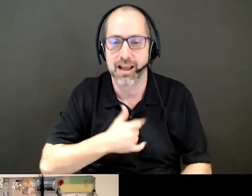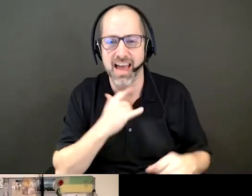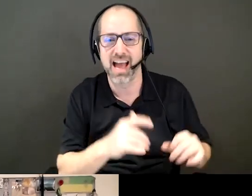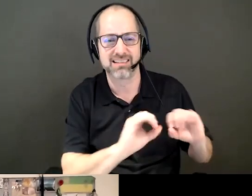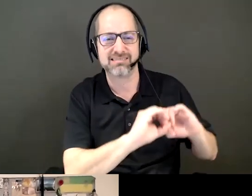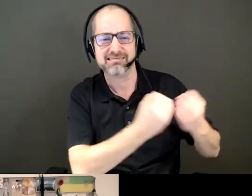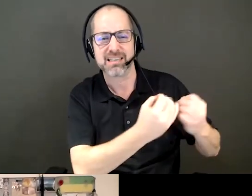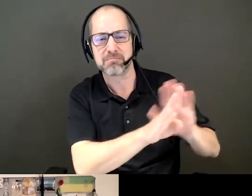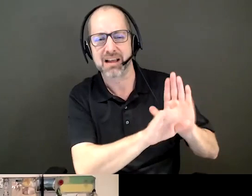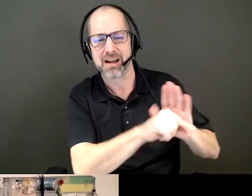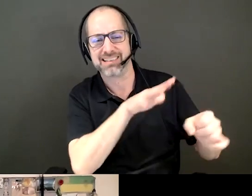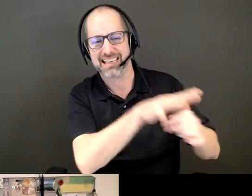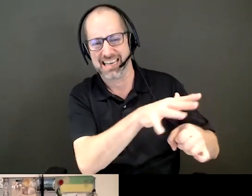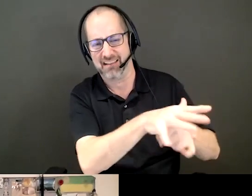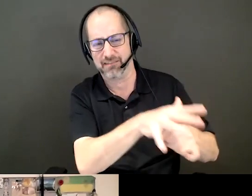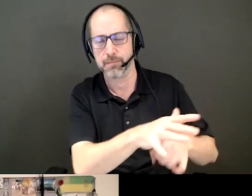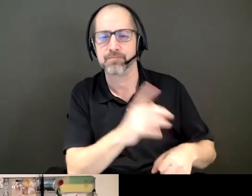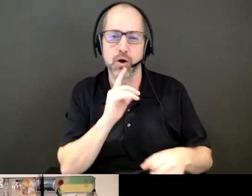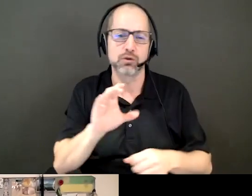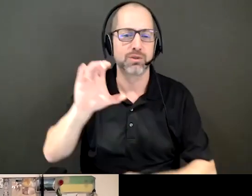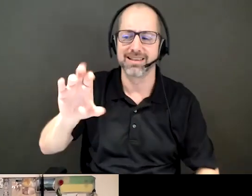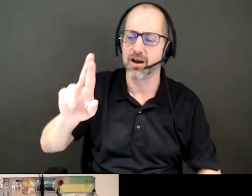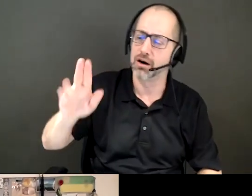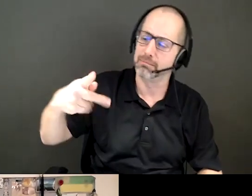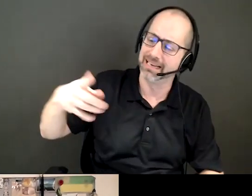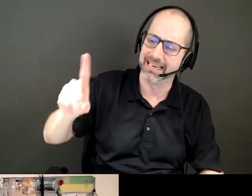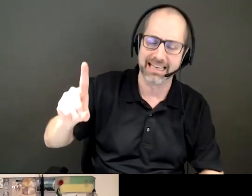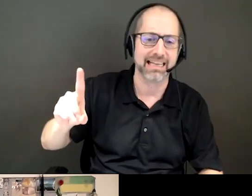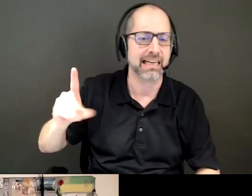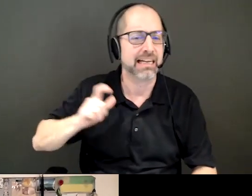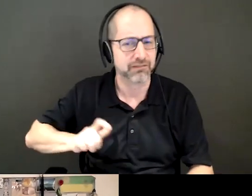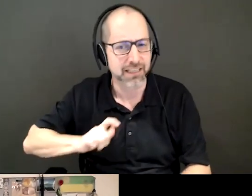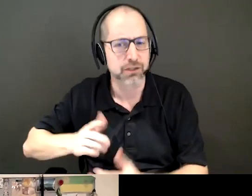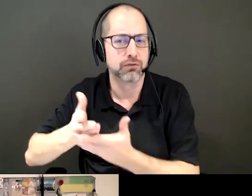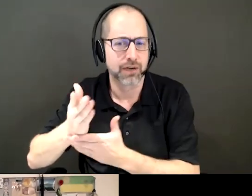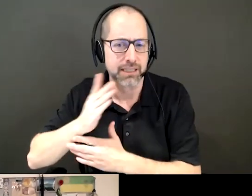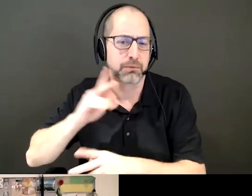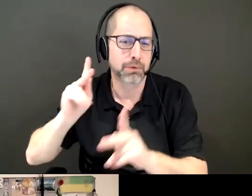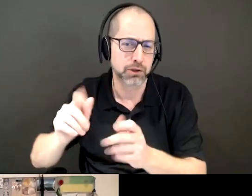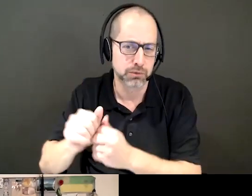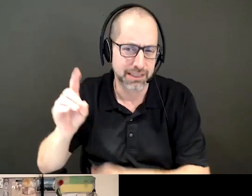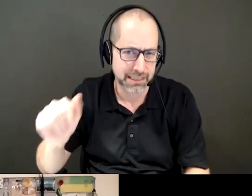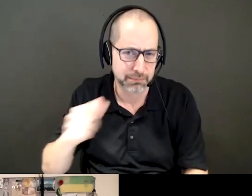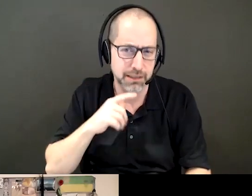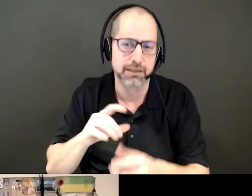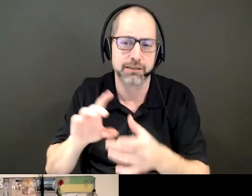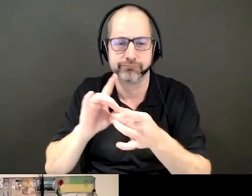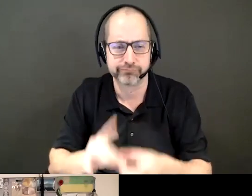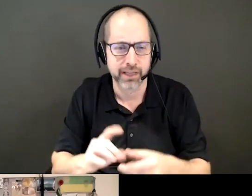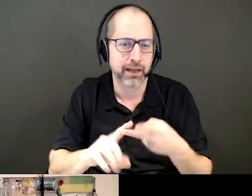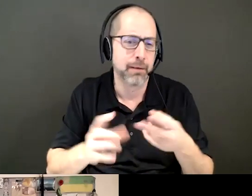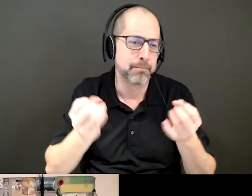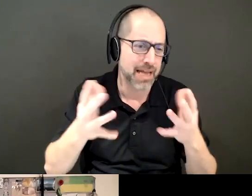organization. We also work heavily with the CRPD Convention on the Rights of Persons with Disabilities. We work with a number of